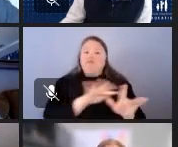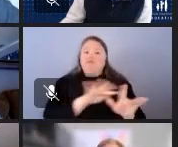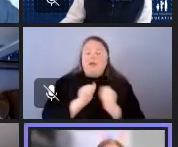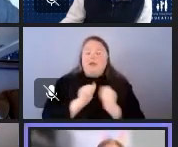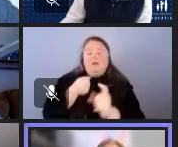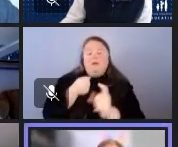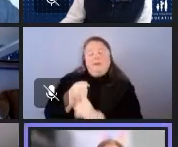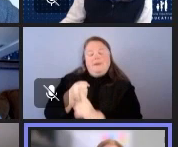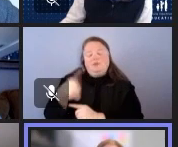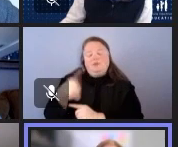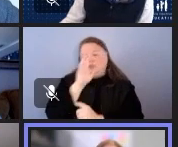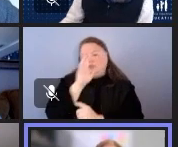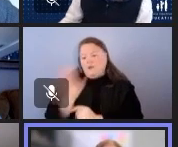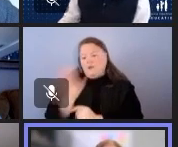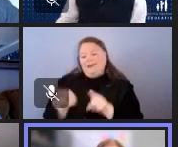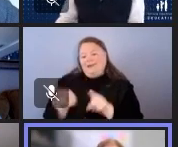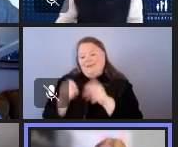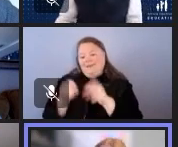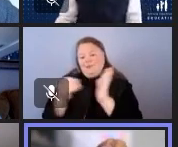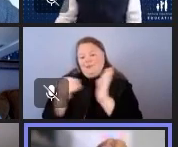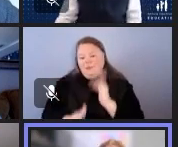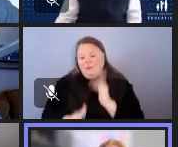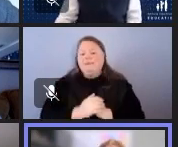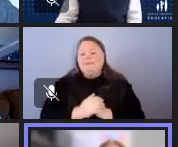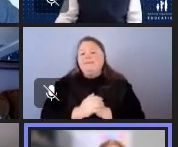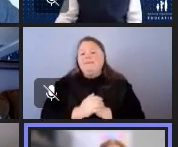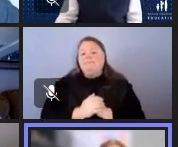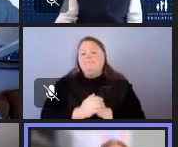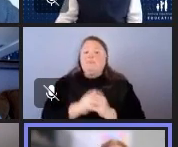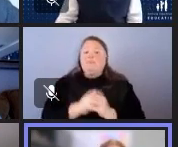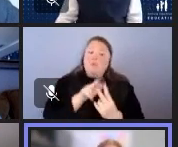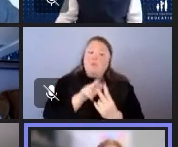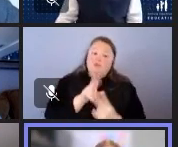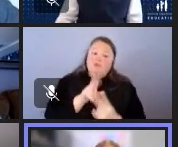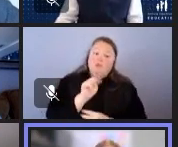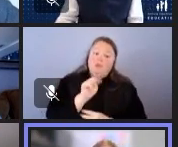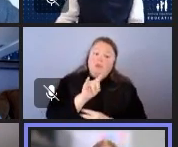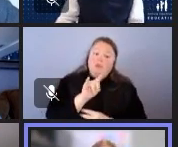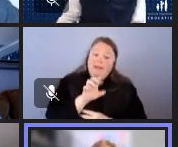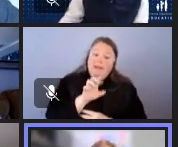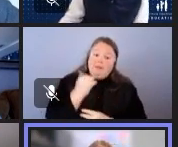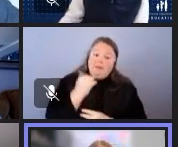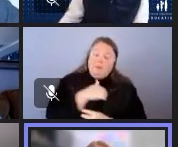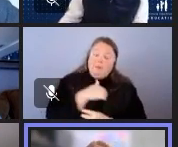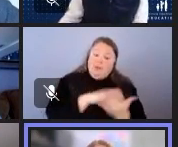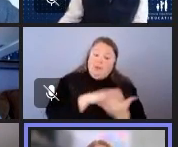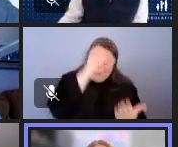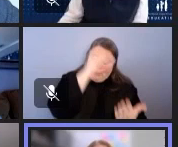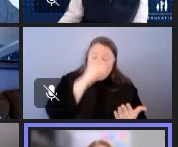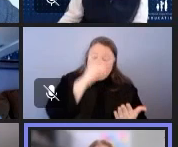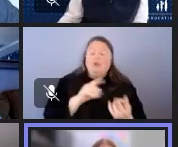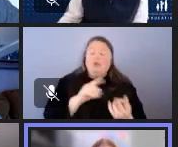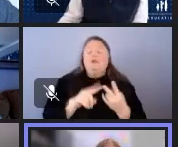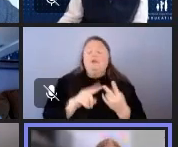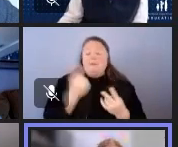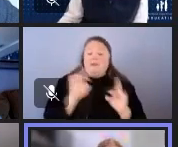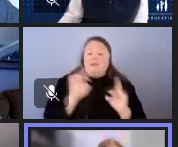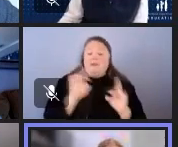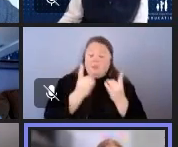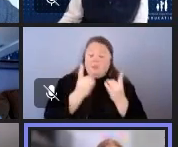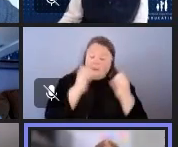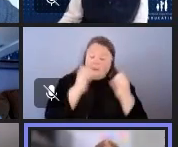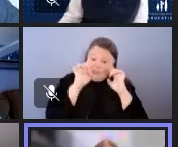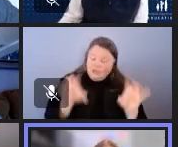as students, whether it's United We Learn, whether it's initiative the Department of Education is doing, whether it's